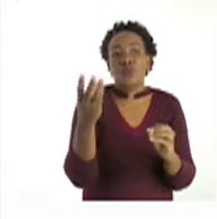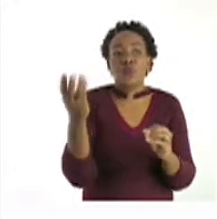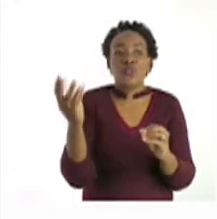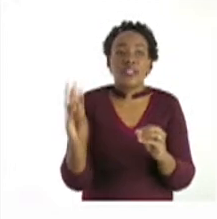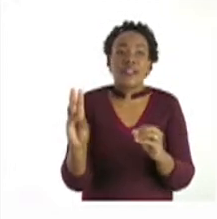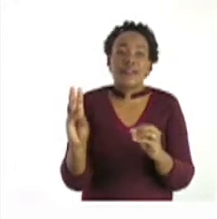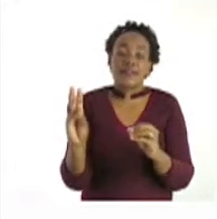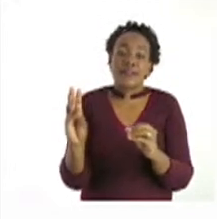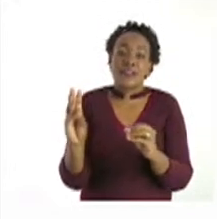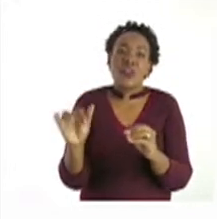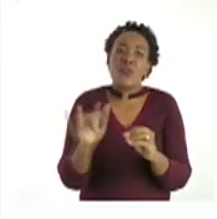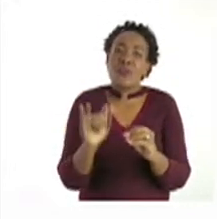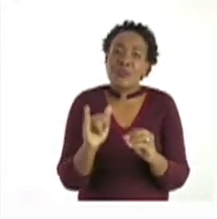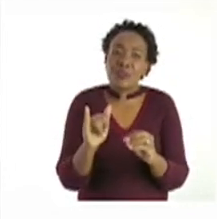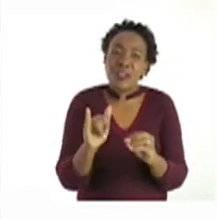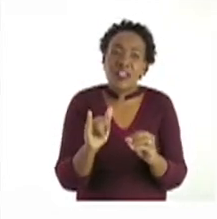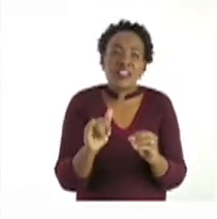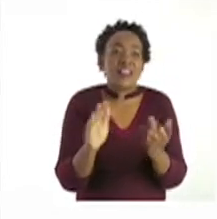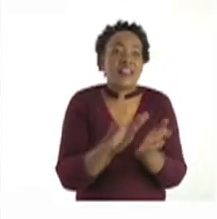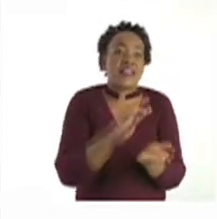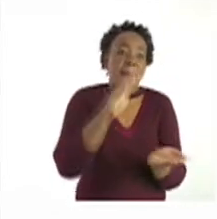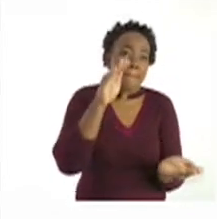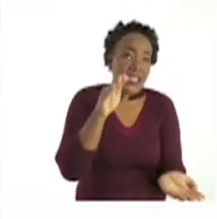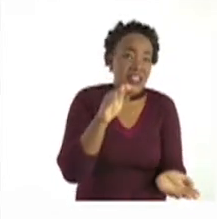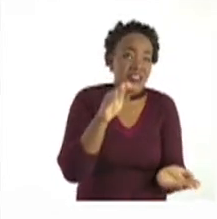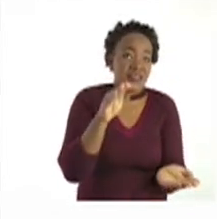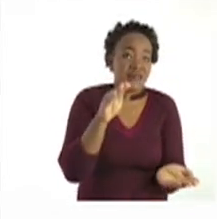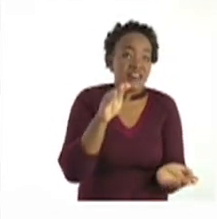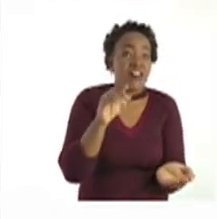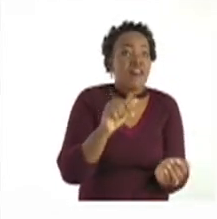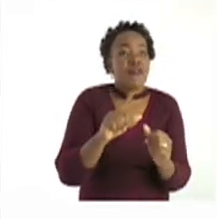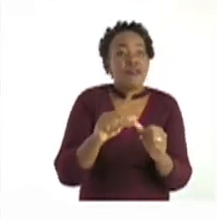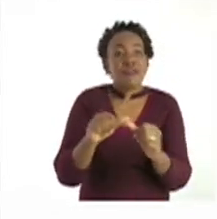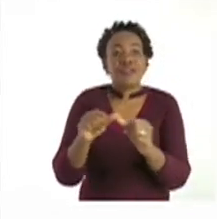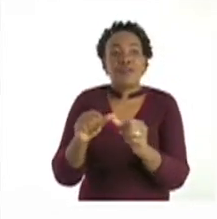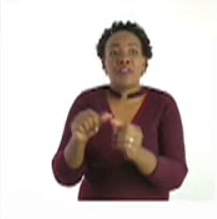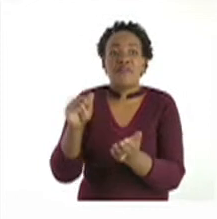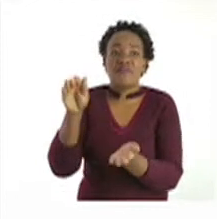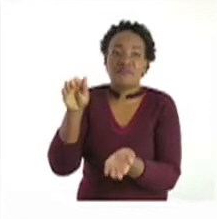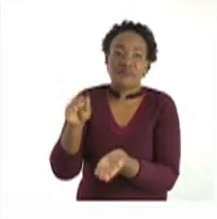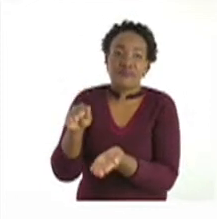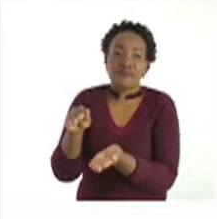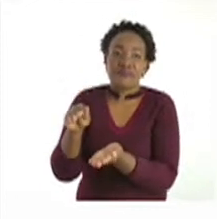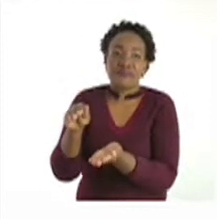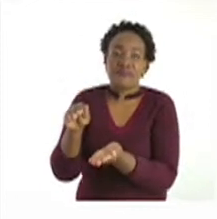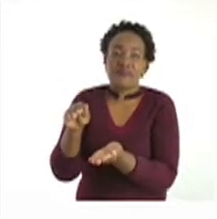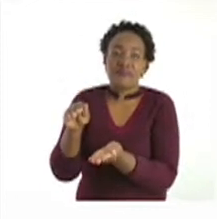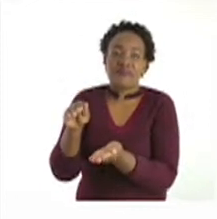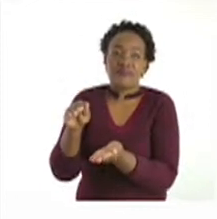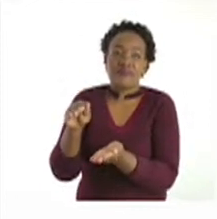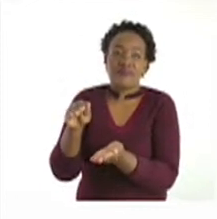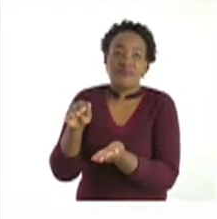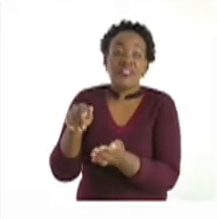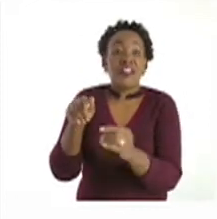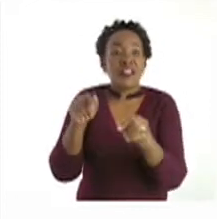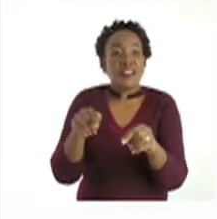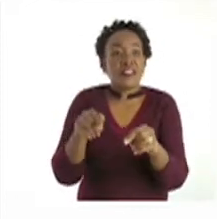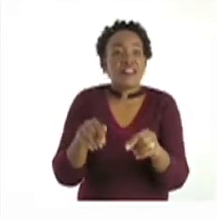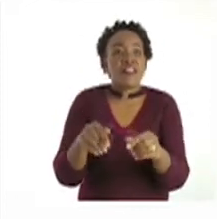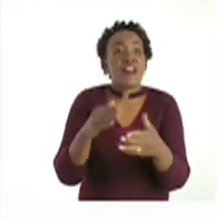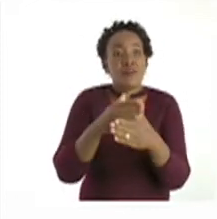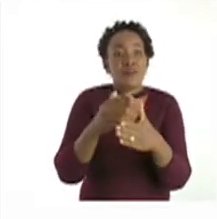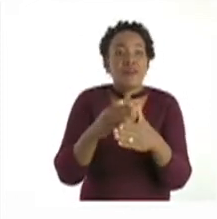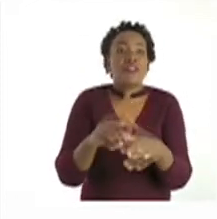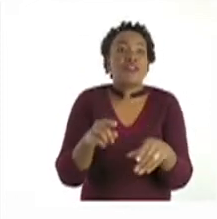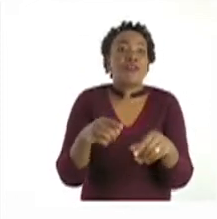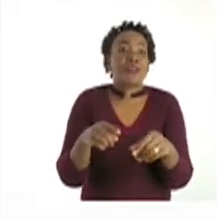Which one is the biggest, followed by which container? This is what you are going to do